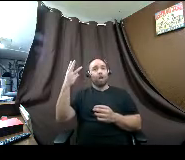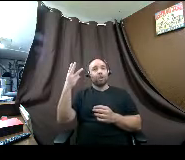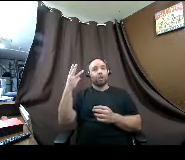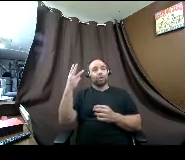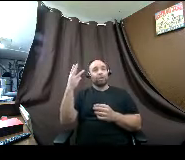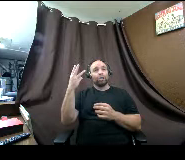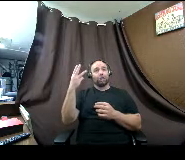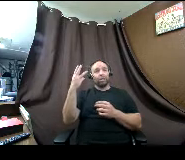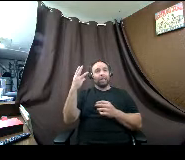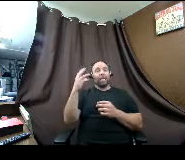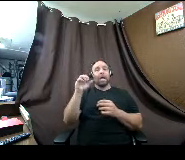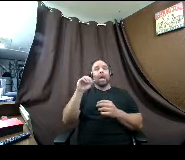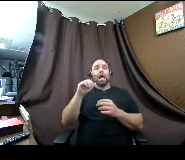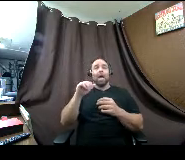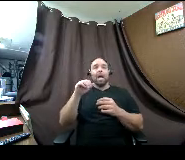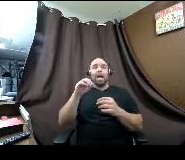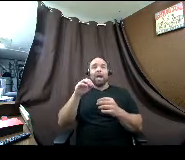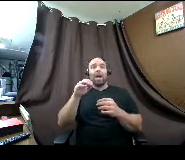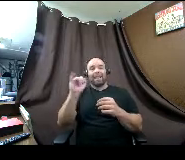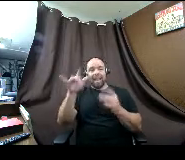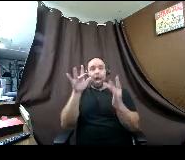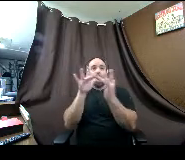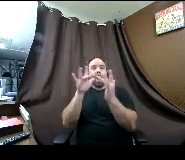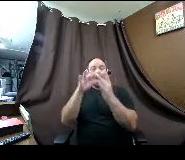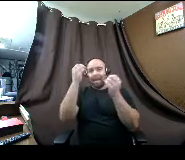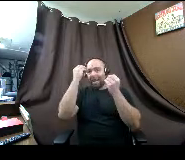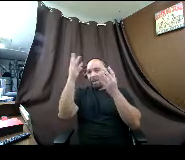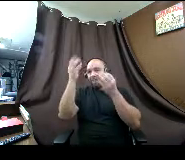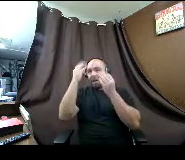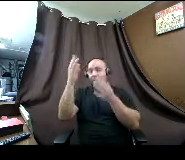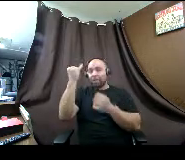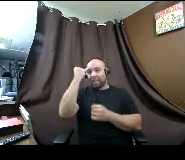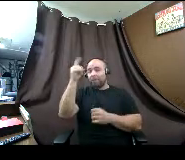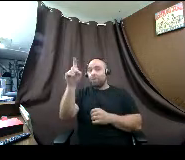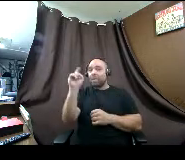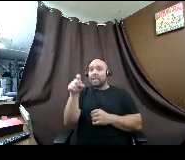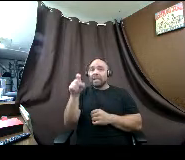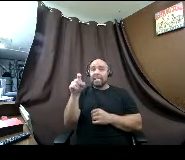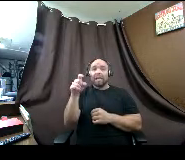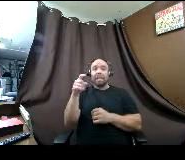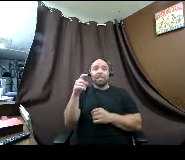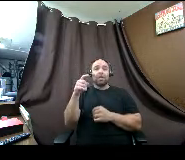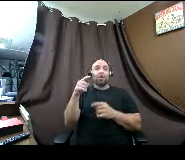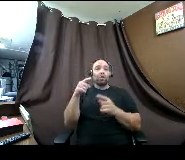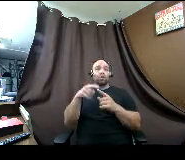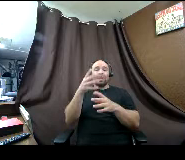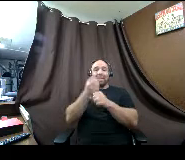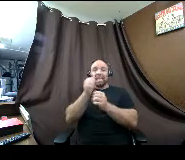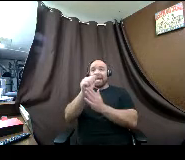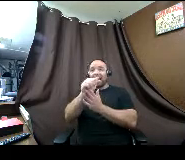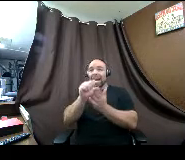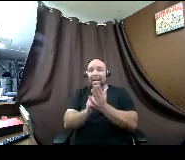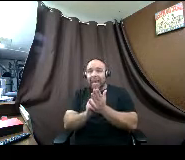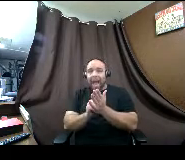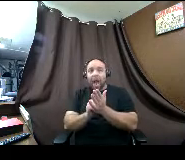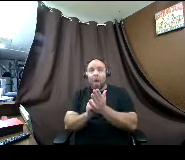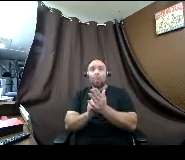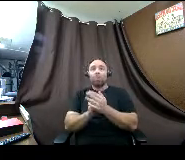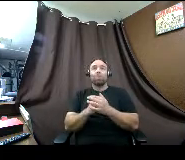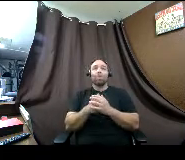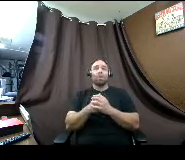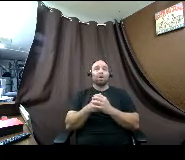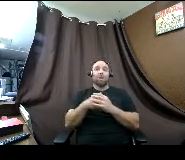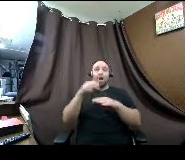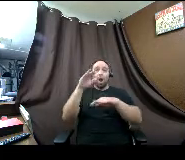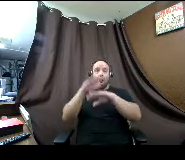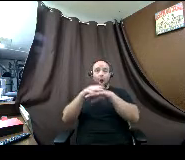here's contact information for us if you need information for looking at a get account we have access there uh we're on